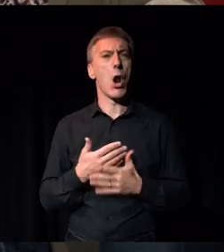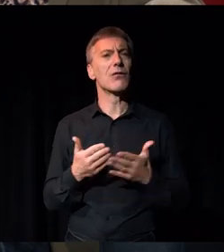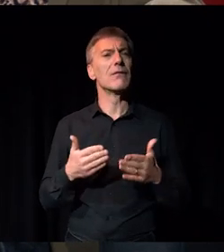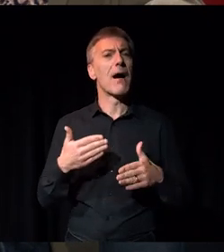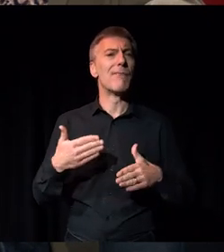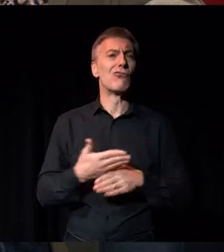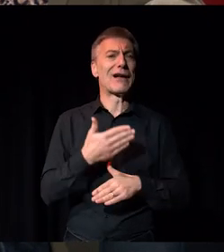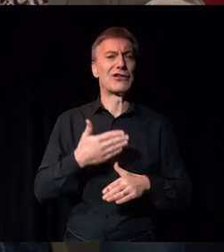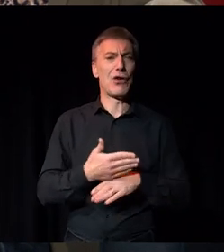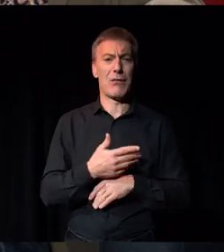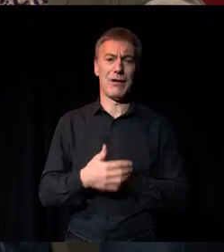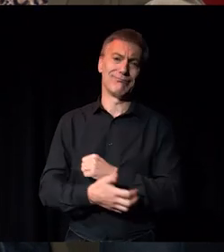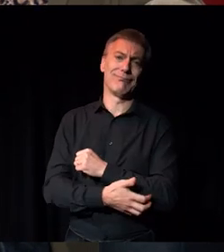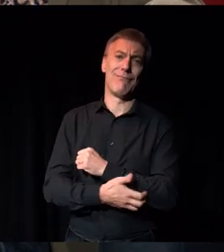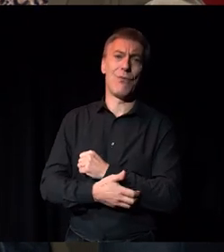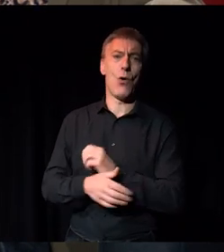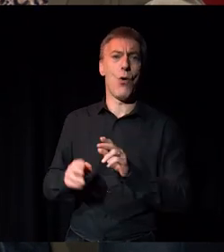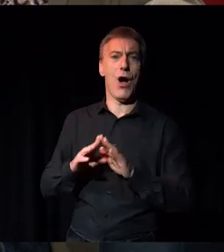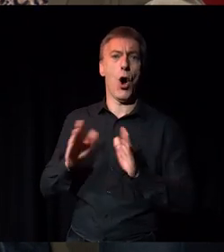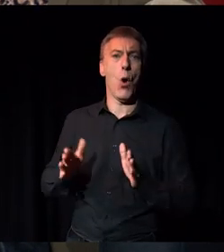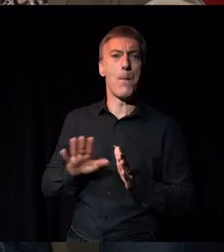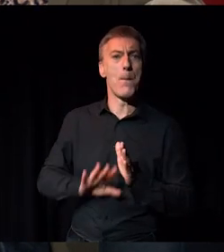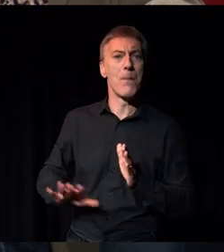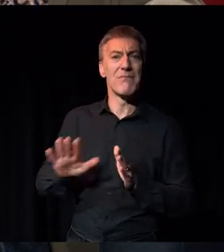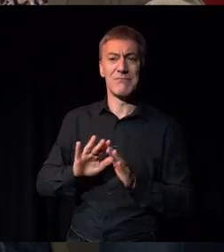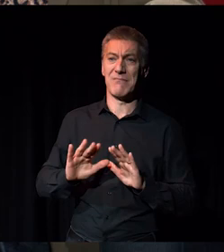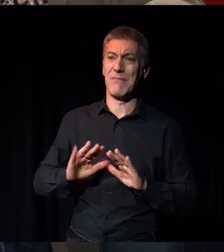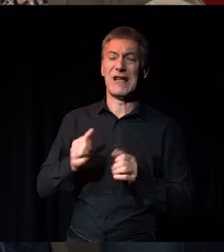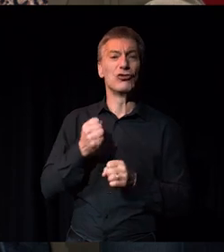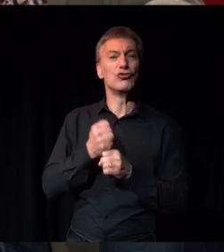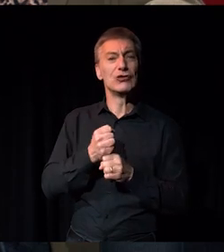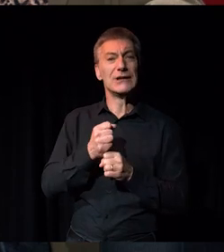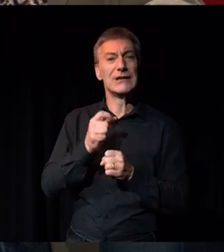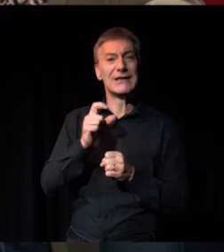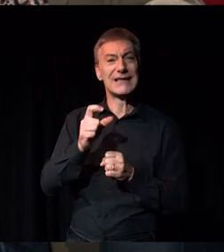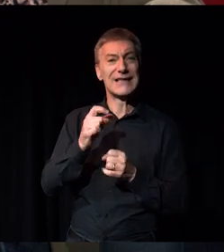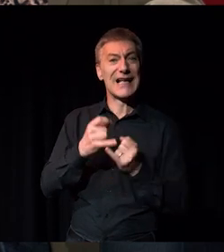coming from a poor household, having no formal education past GCSE.